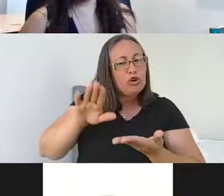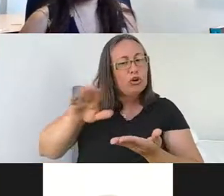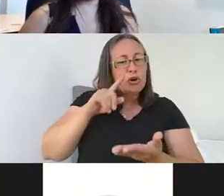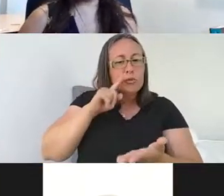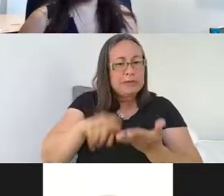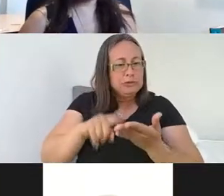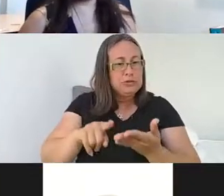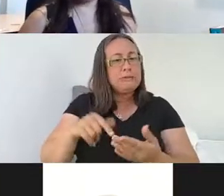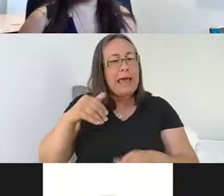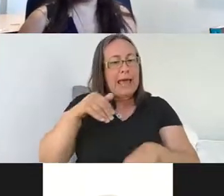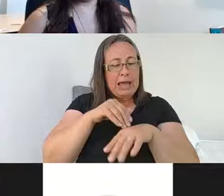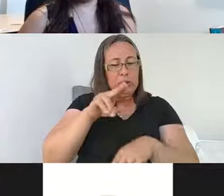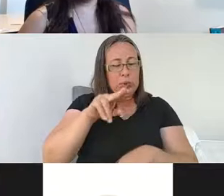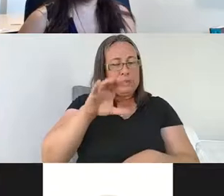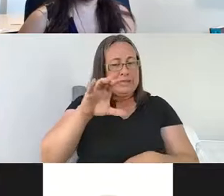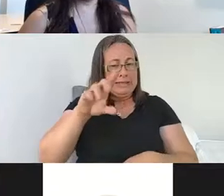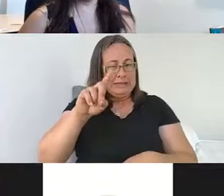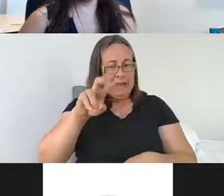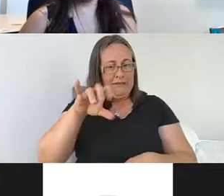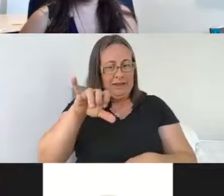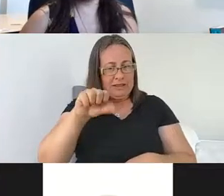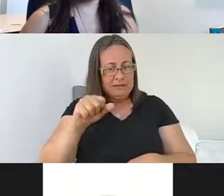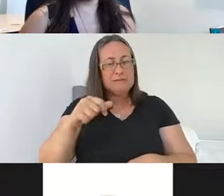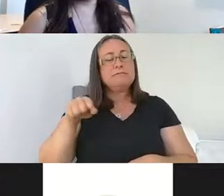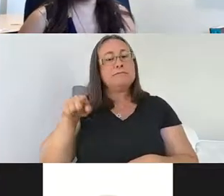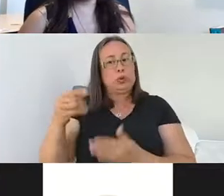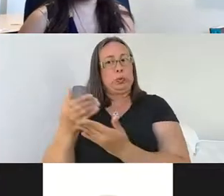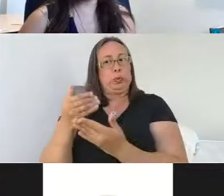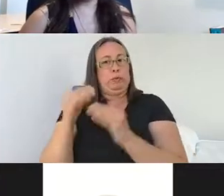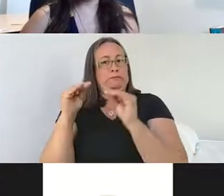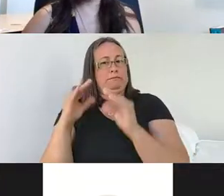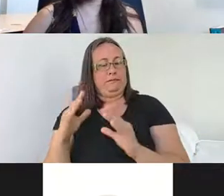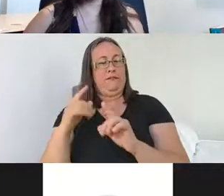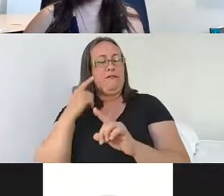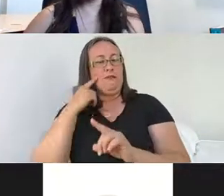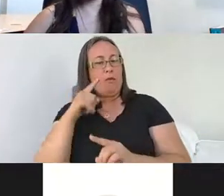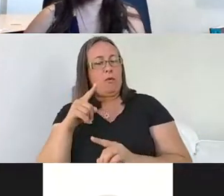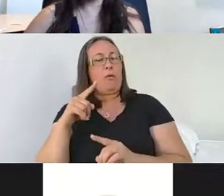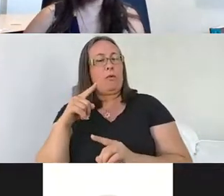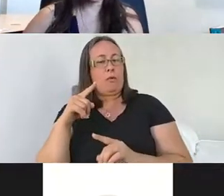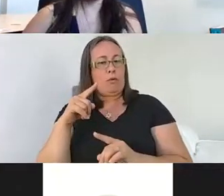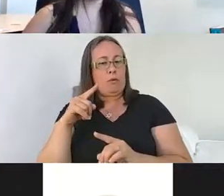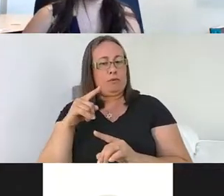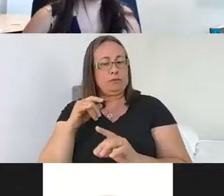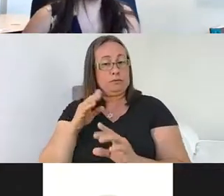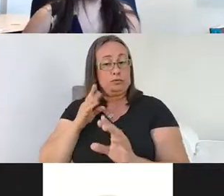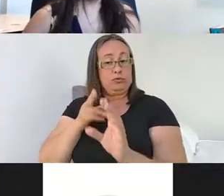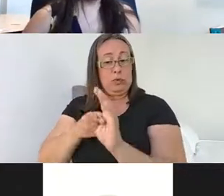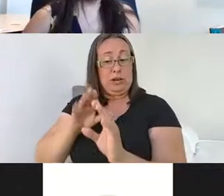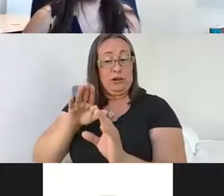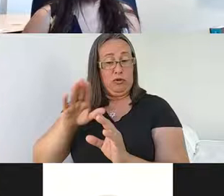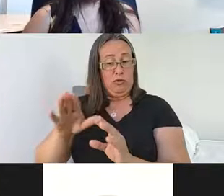she was faculty, a brand new faculty at the Center for Neuroscience. So when I joined her for an internship, she was building her lab,